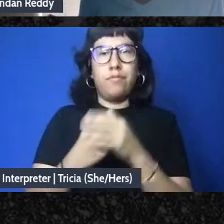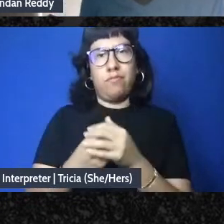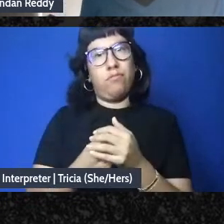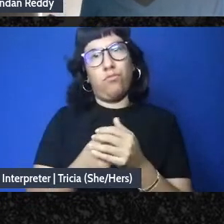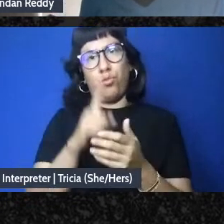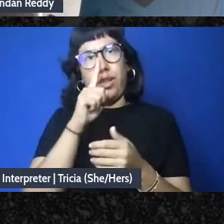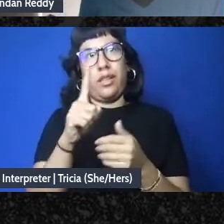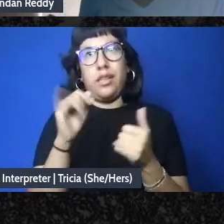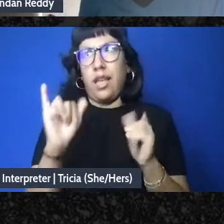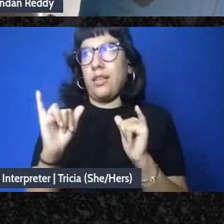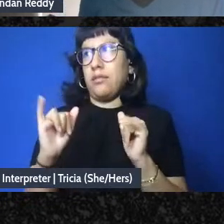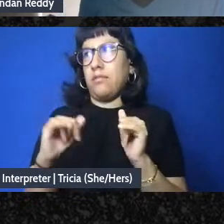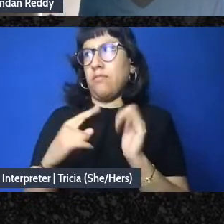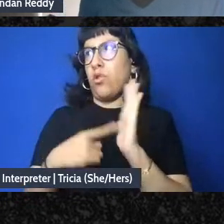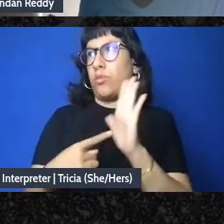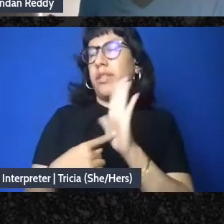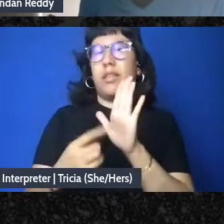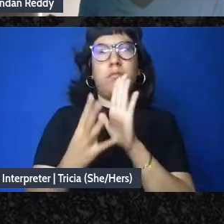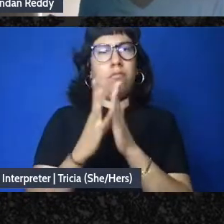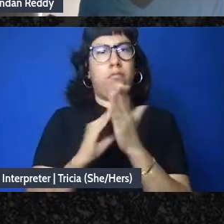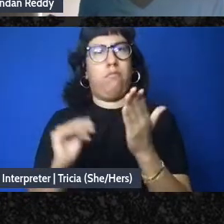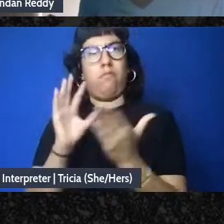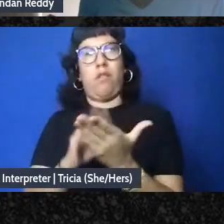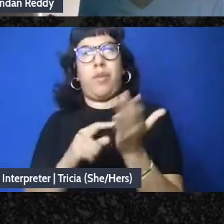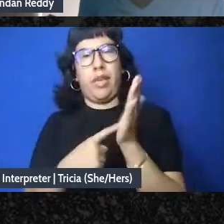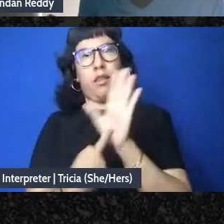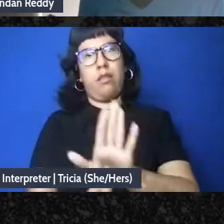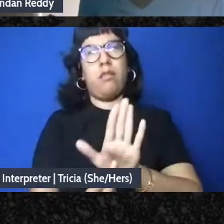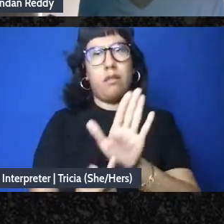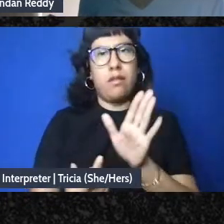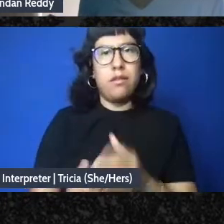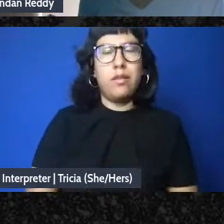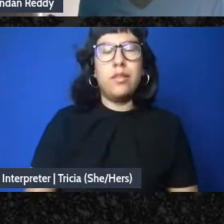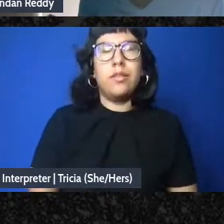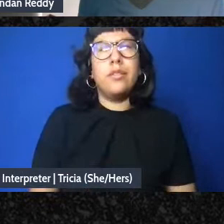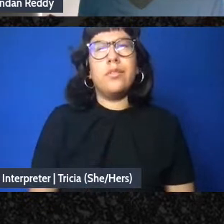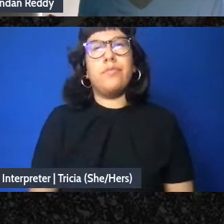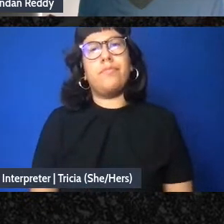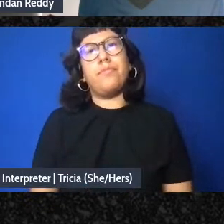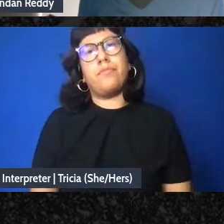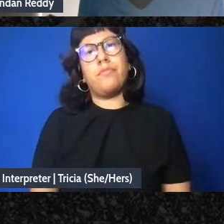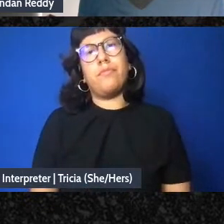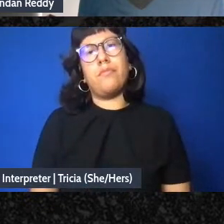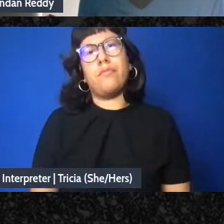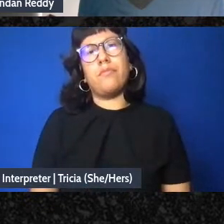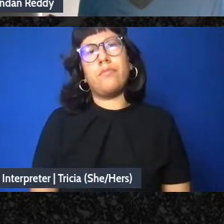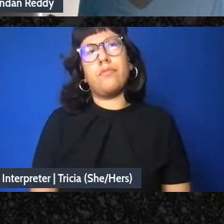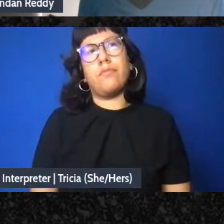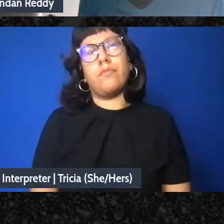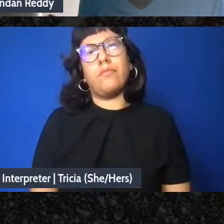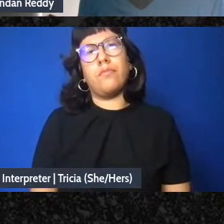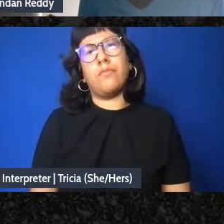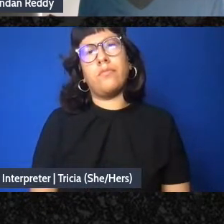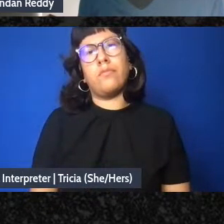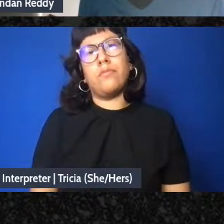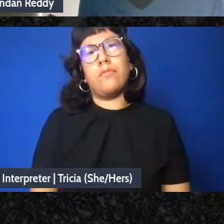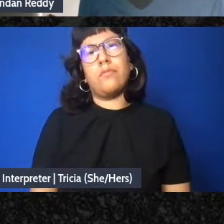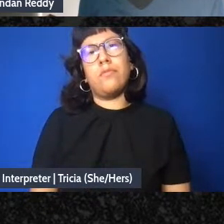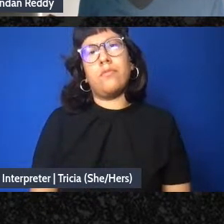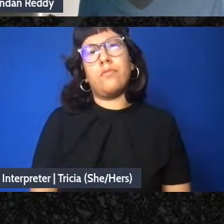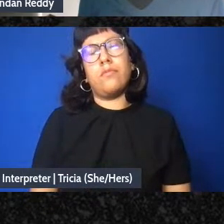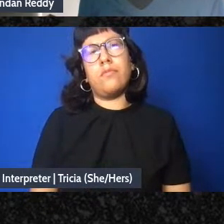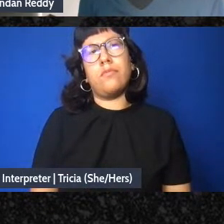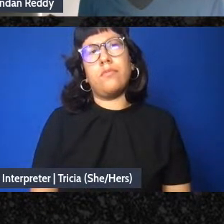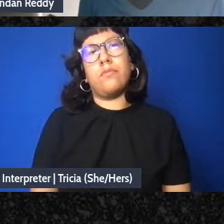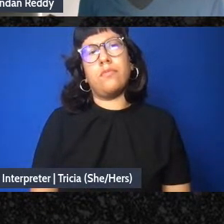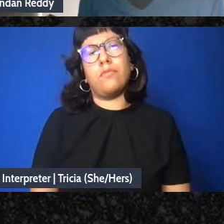replicating and and it I think that it holds some kind of